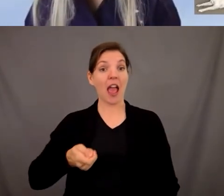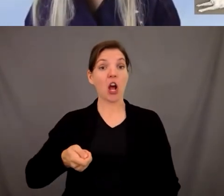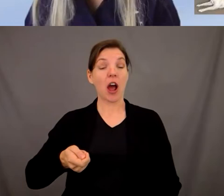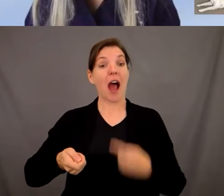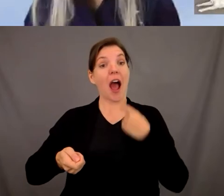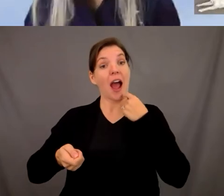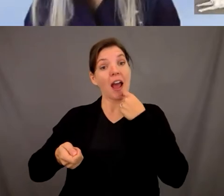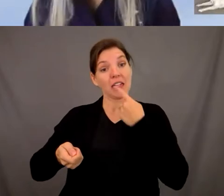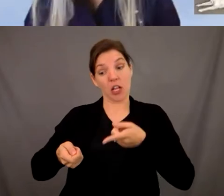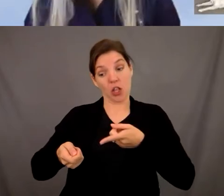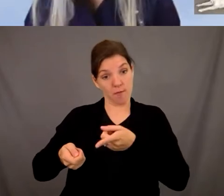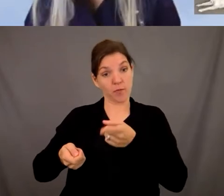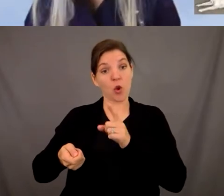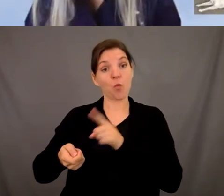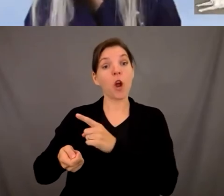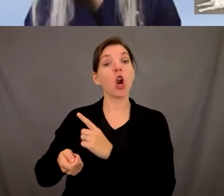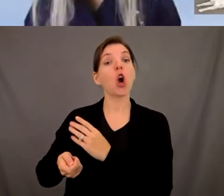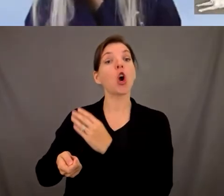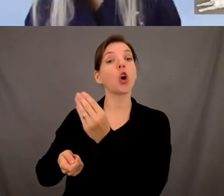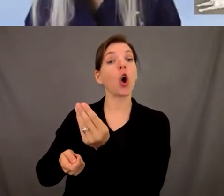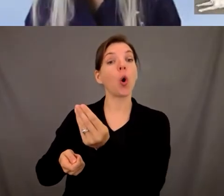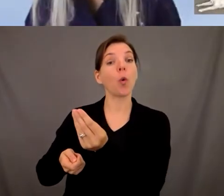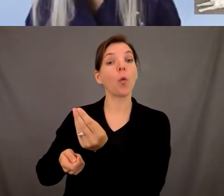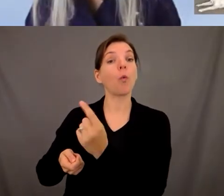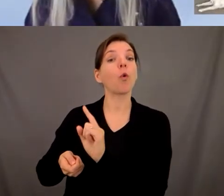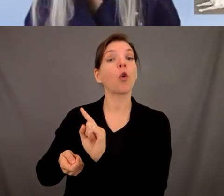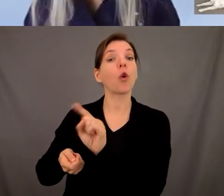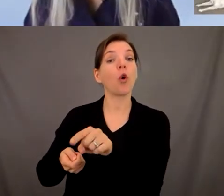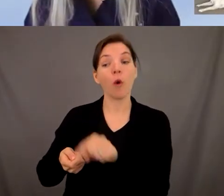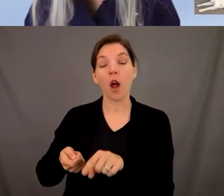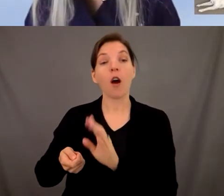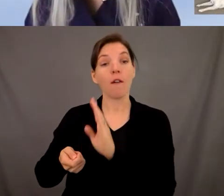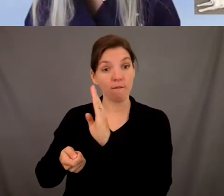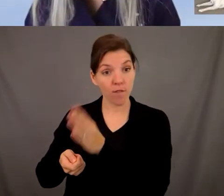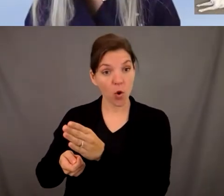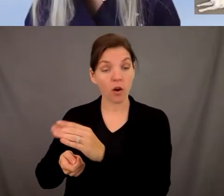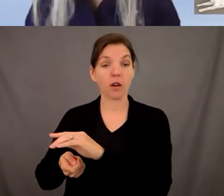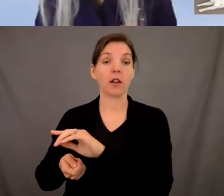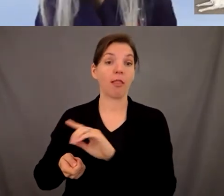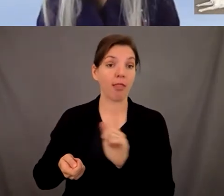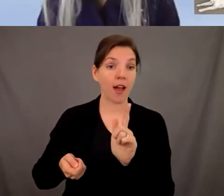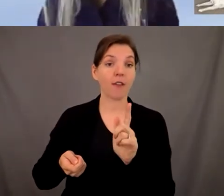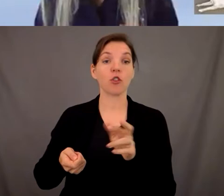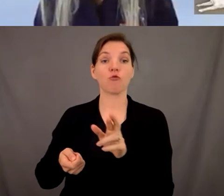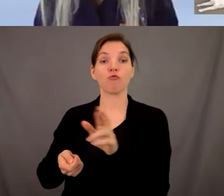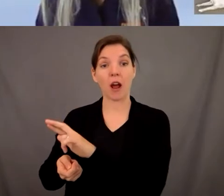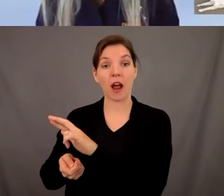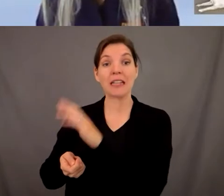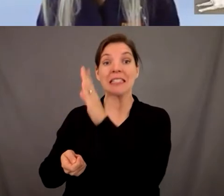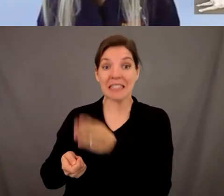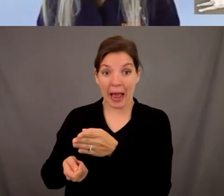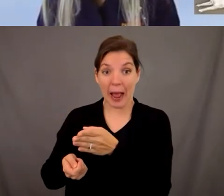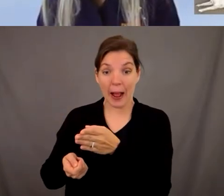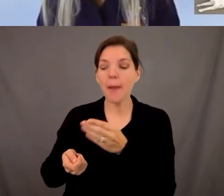to to where he needs to go so that he knows these like forward left right commands and the halt command kind of different these